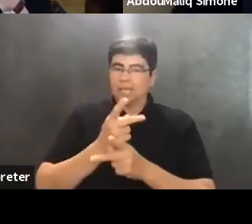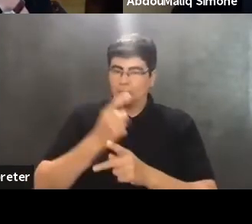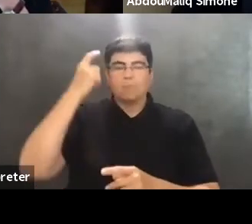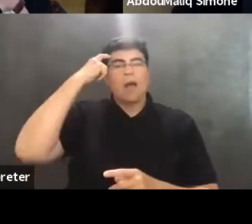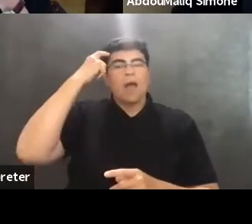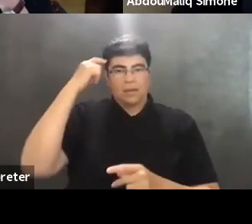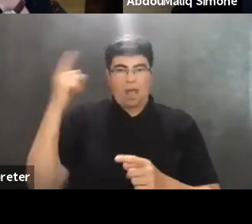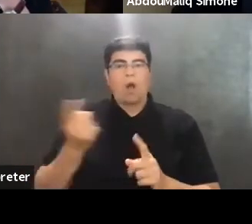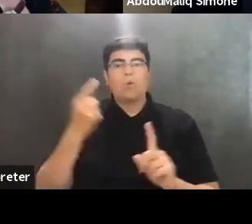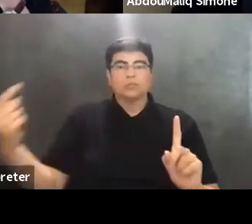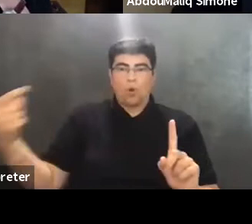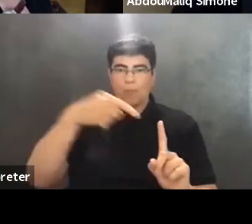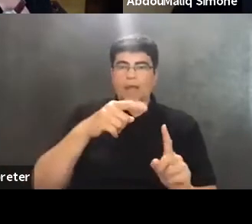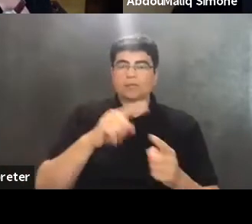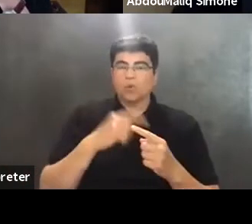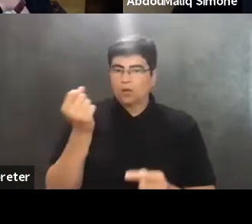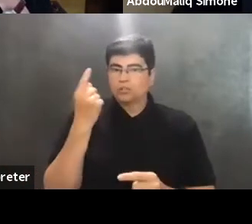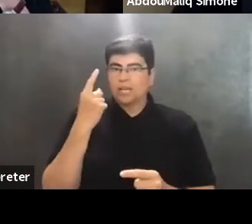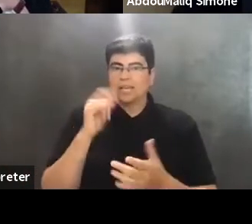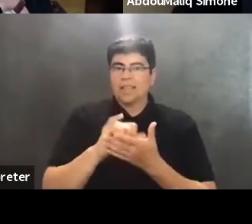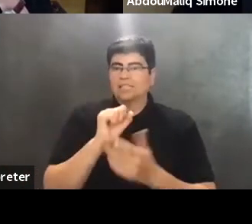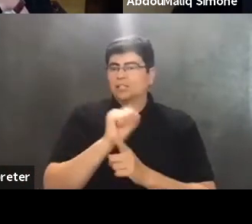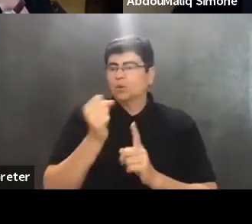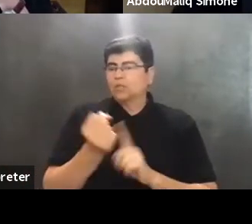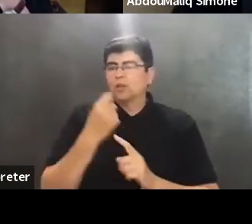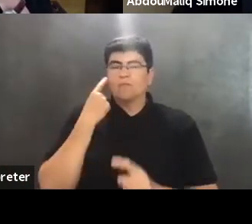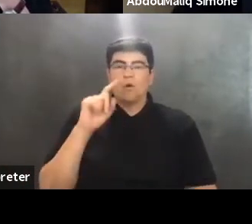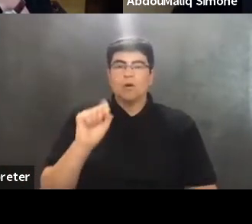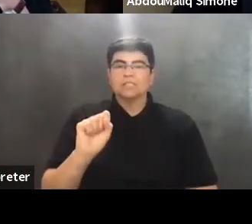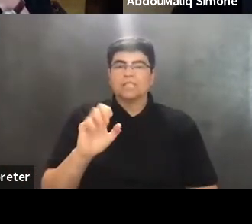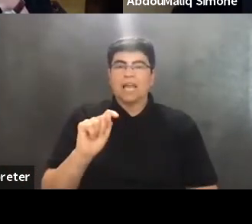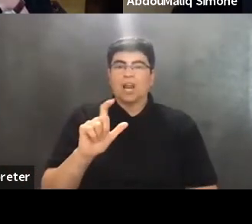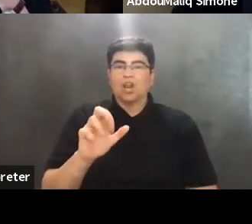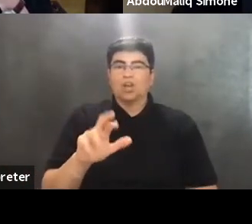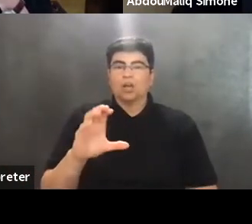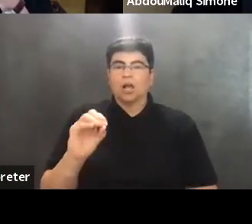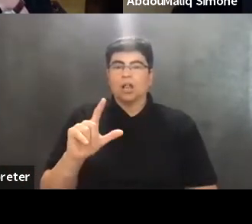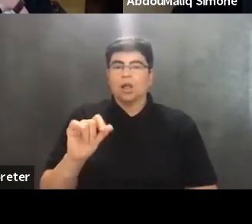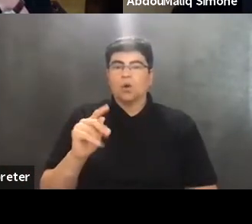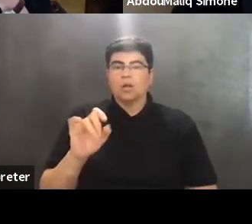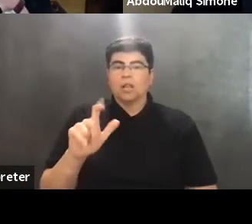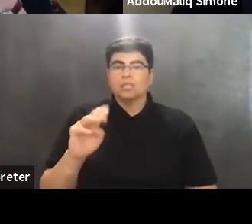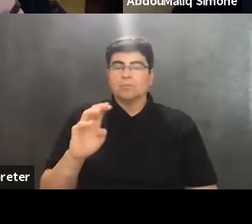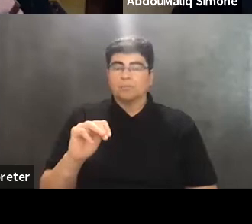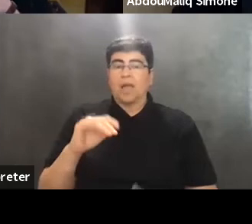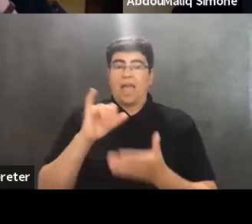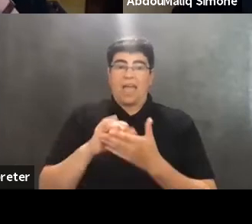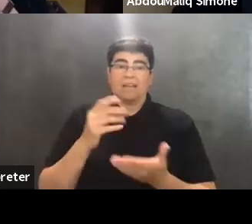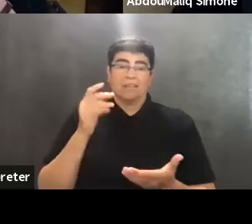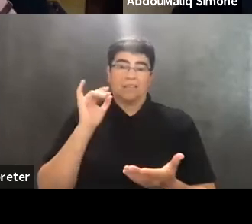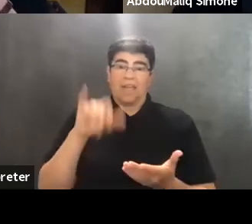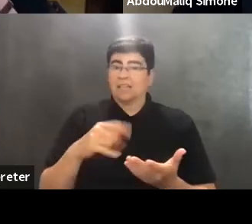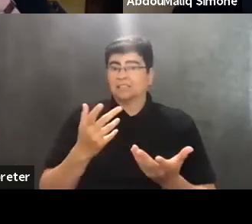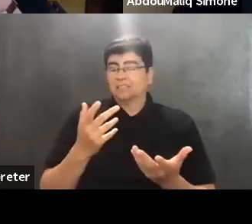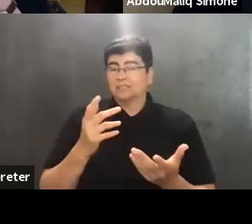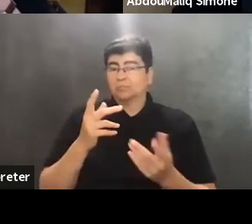in terms of understanding these situations of settler colonialism and the creation of these bourgeoisies, let's call them what they are.